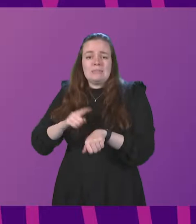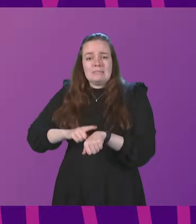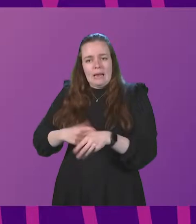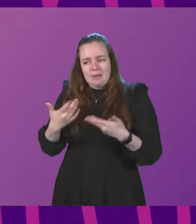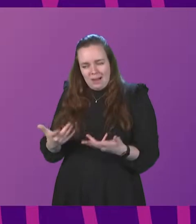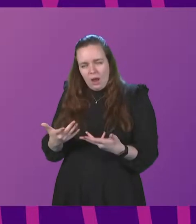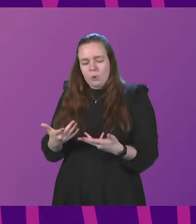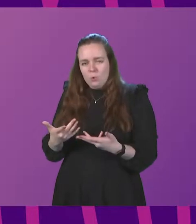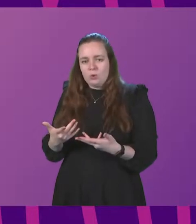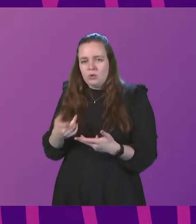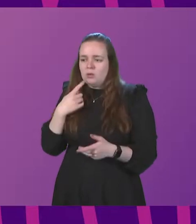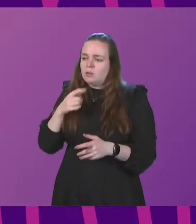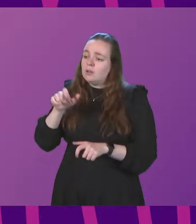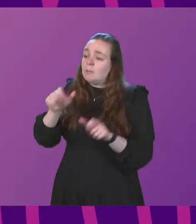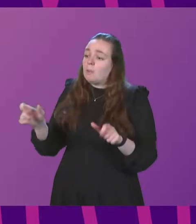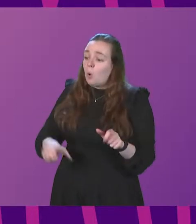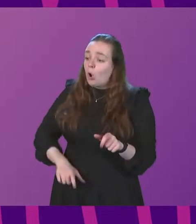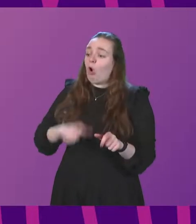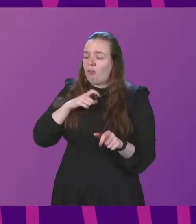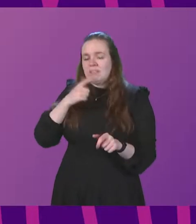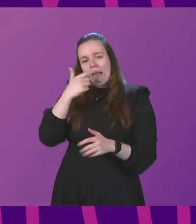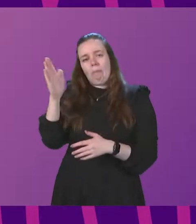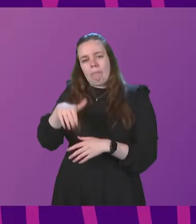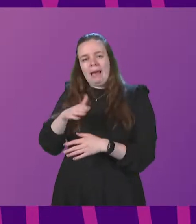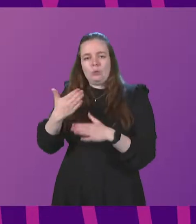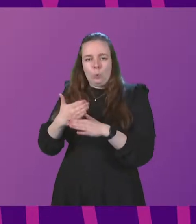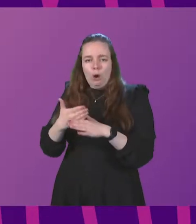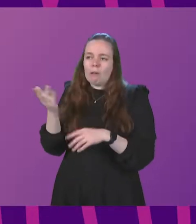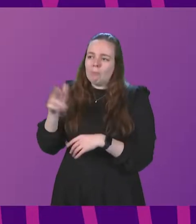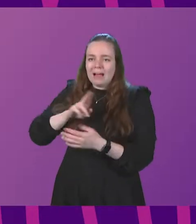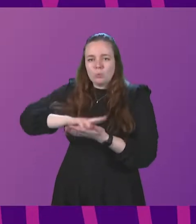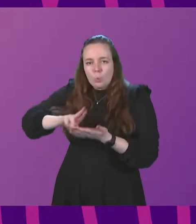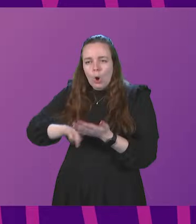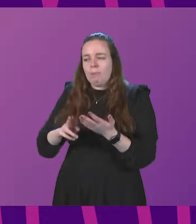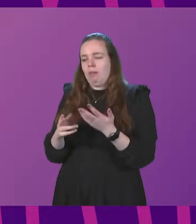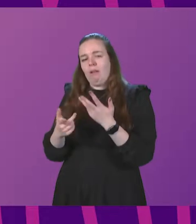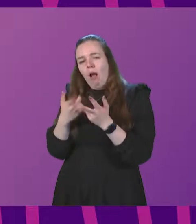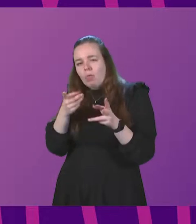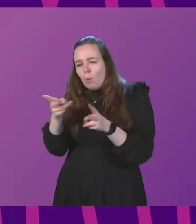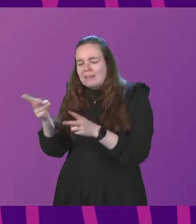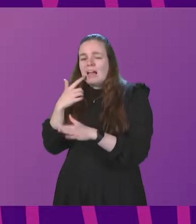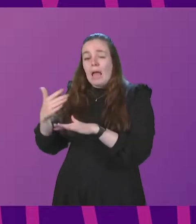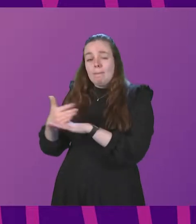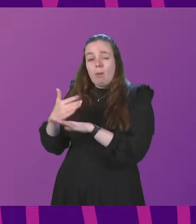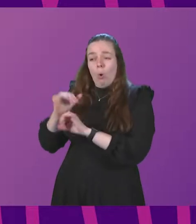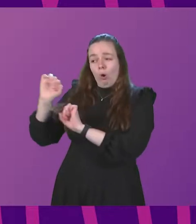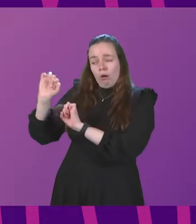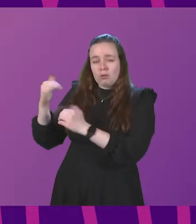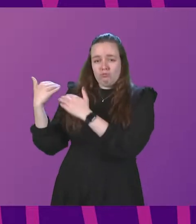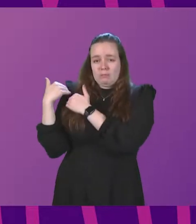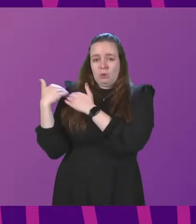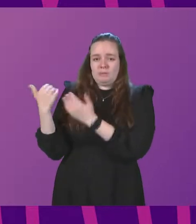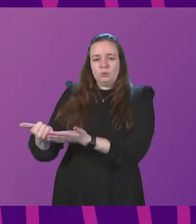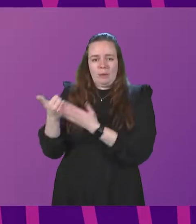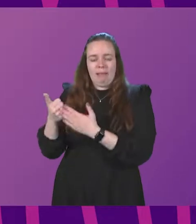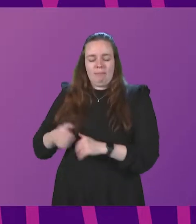of building the confidence of people to get back to work as well as back to normality in other ways. And employers have a particular responsibility to help